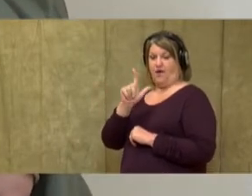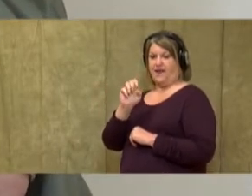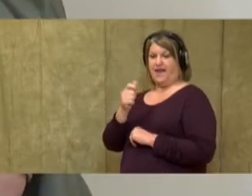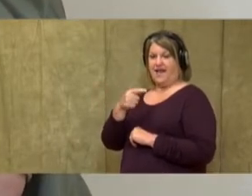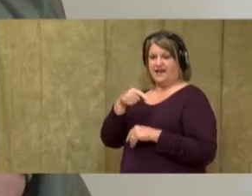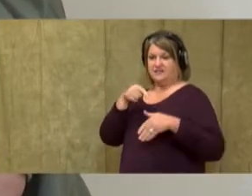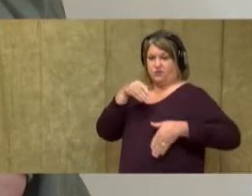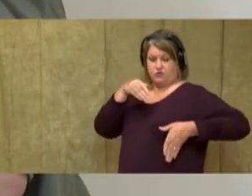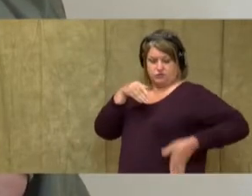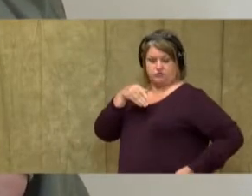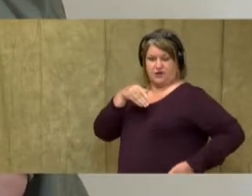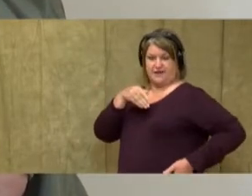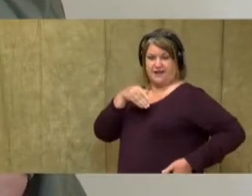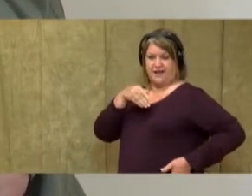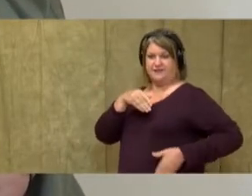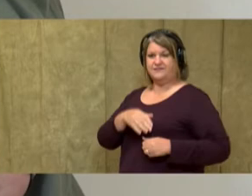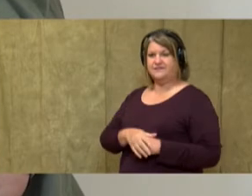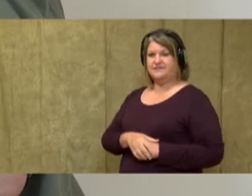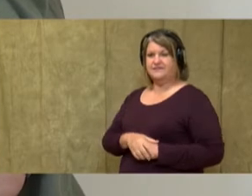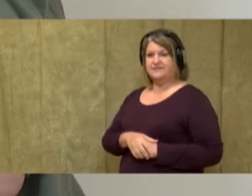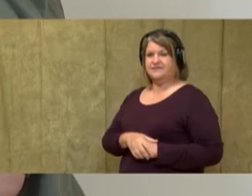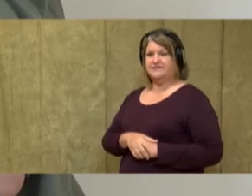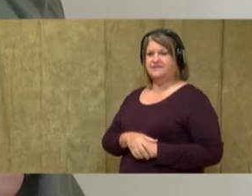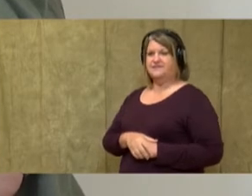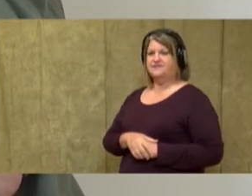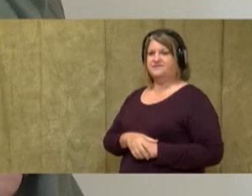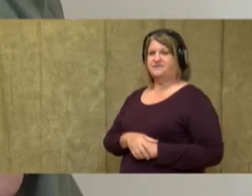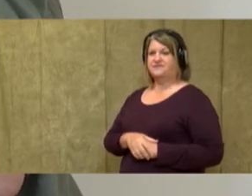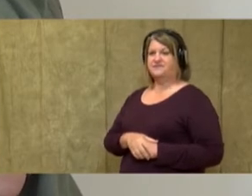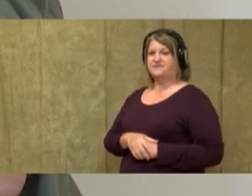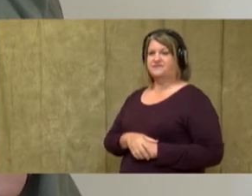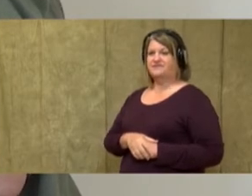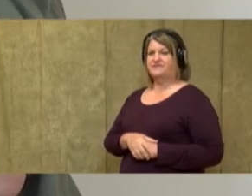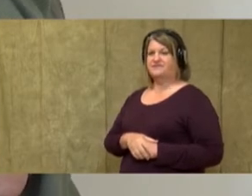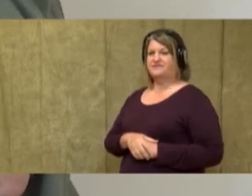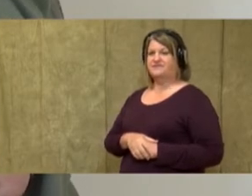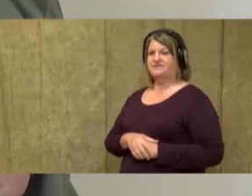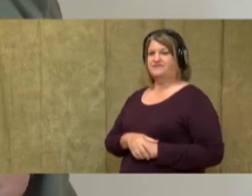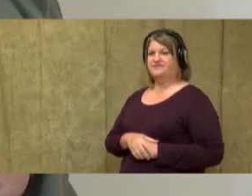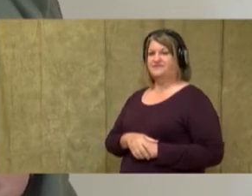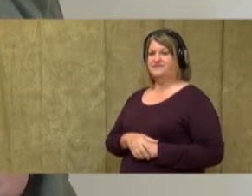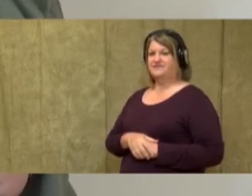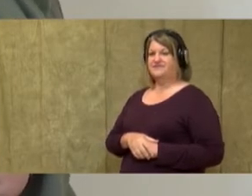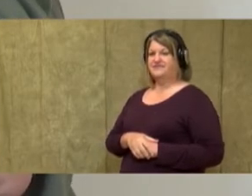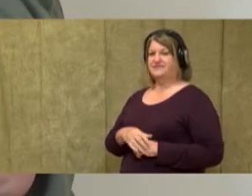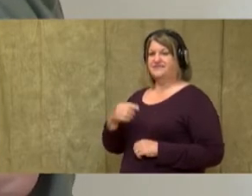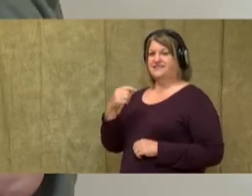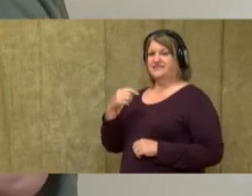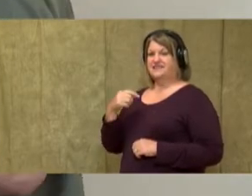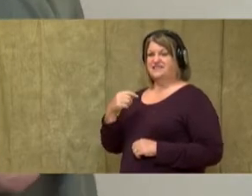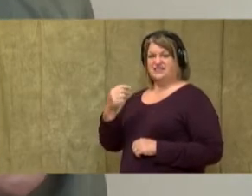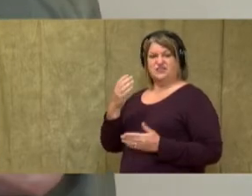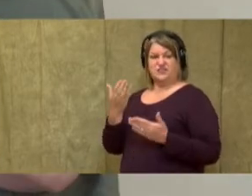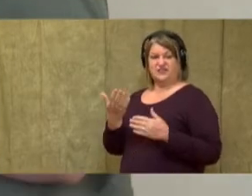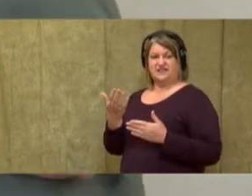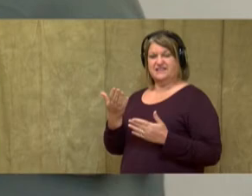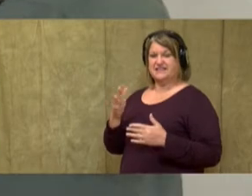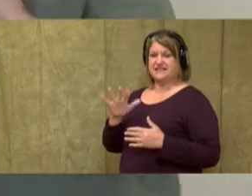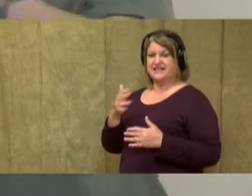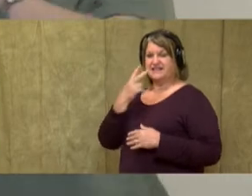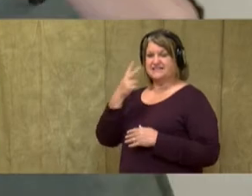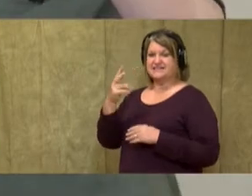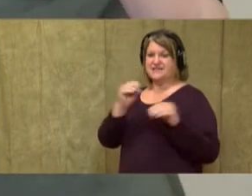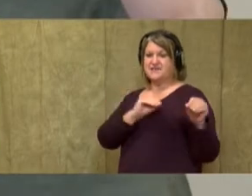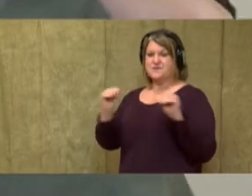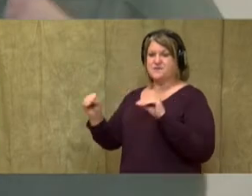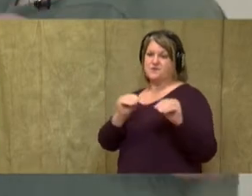and her little foot is kind of pumped out. All right. So now we're kind of capturing this movement of a dancer. All